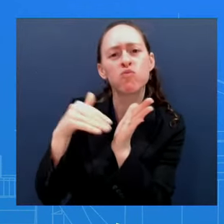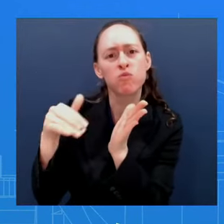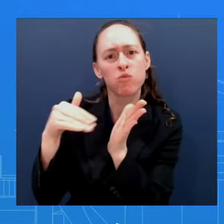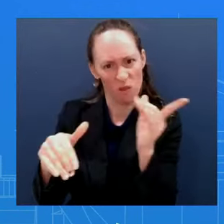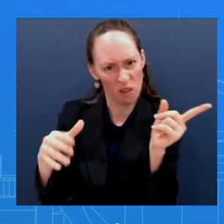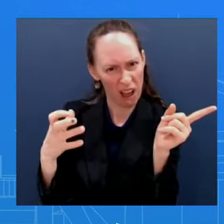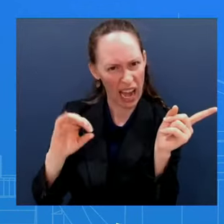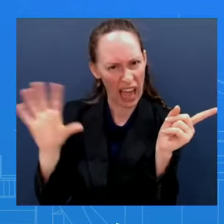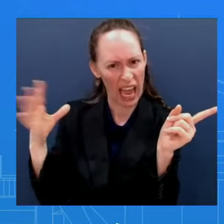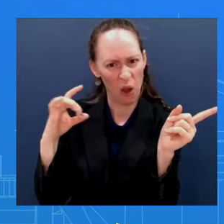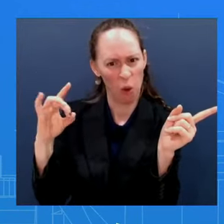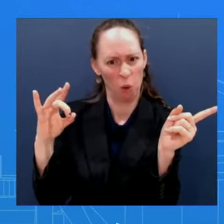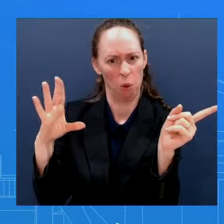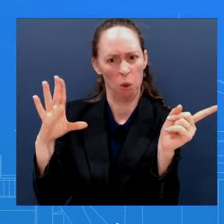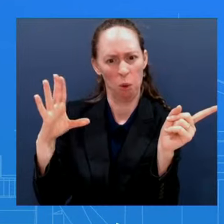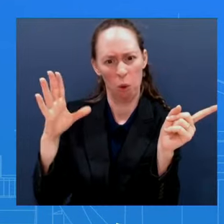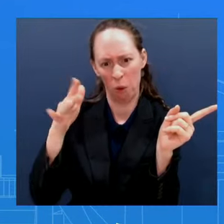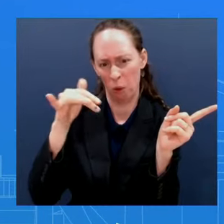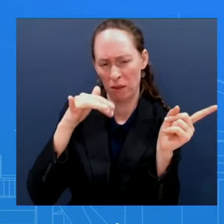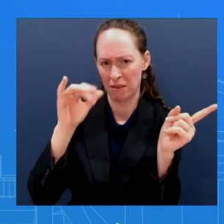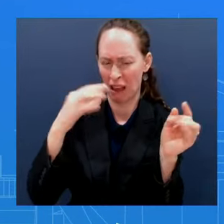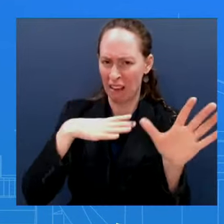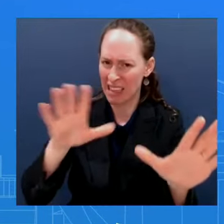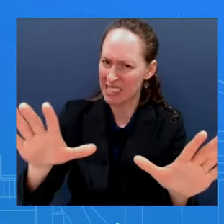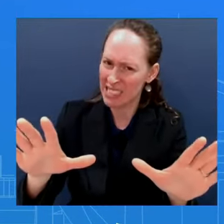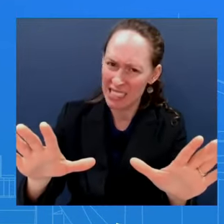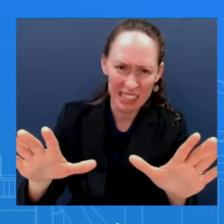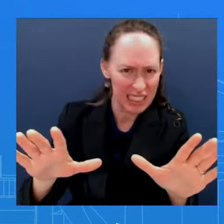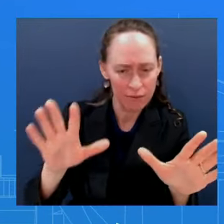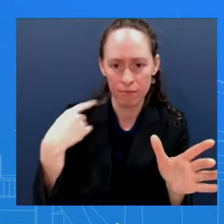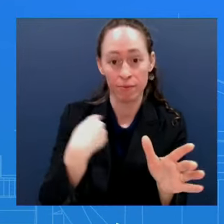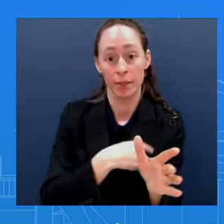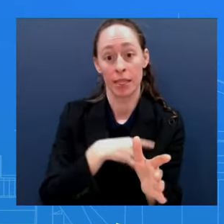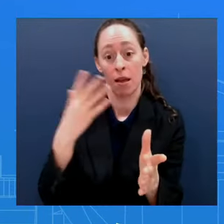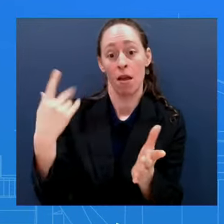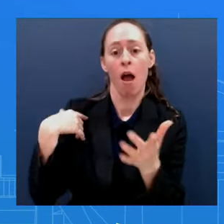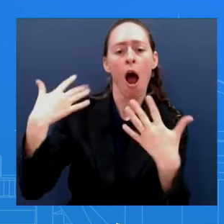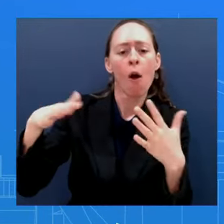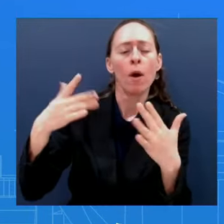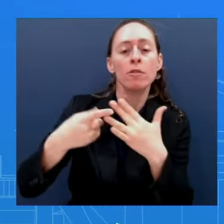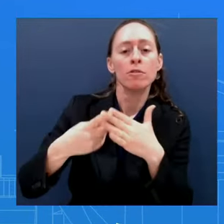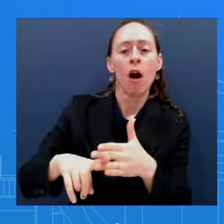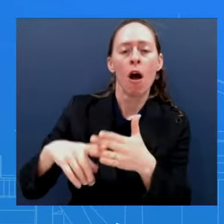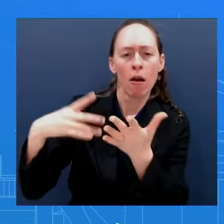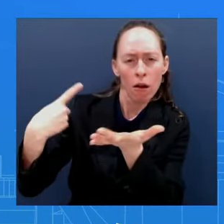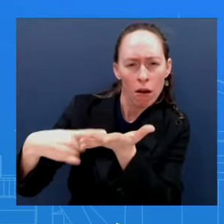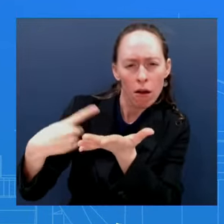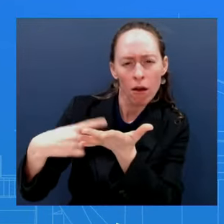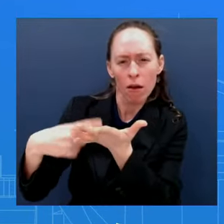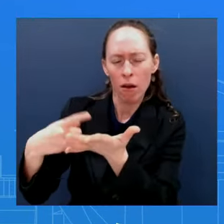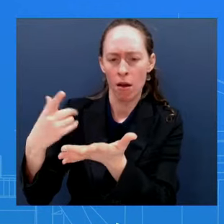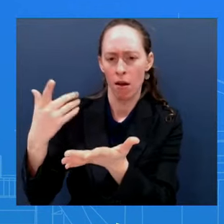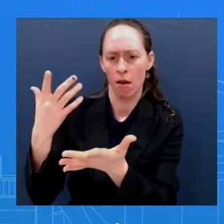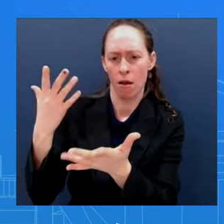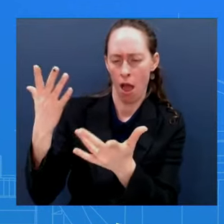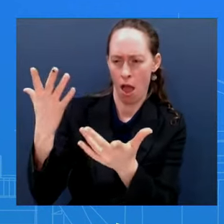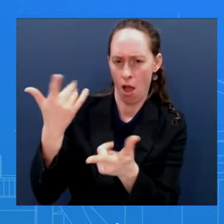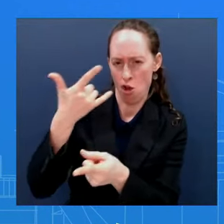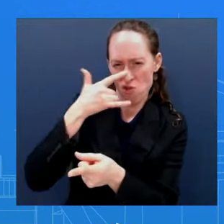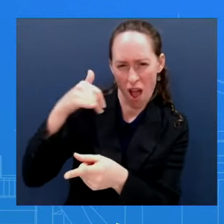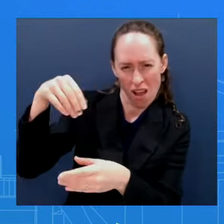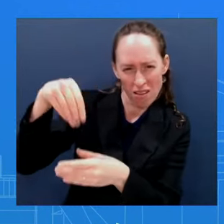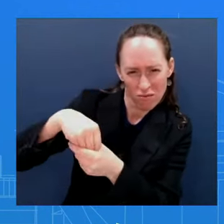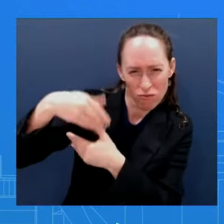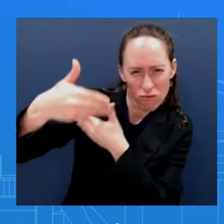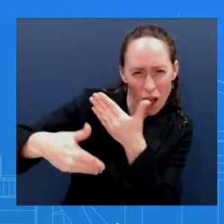And talking to the Israelis about the how About operations and how they're conducted And I would tell you that throughout this